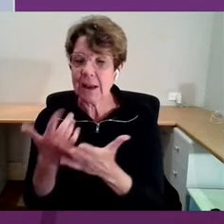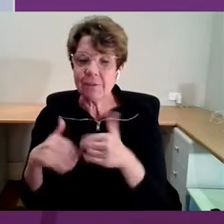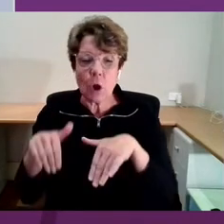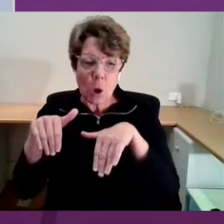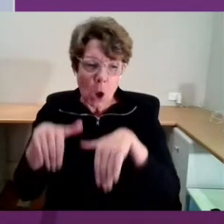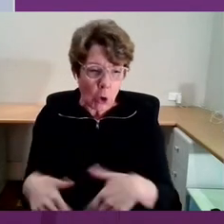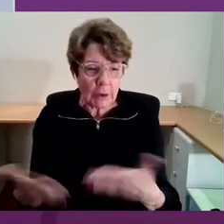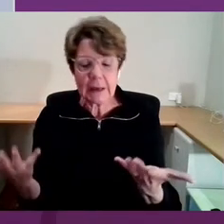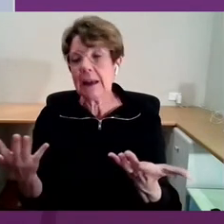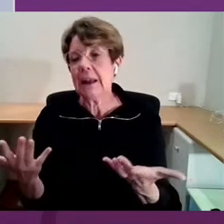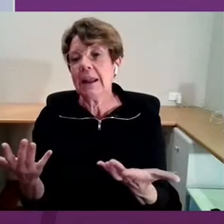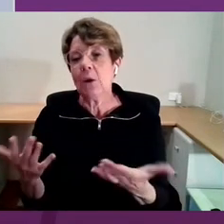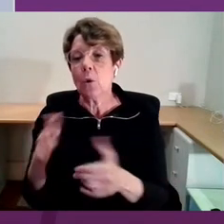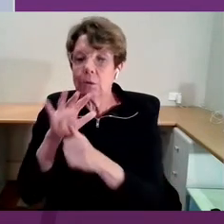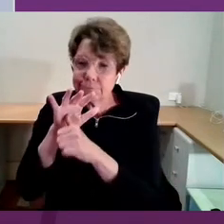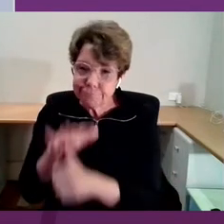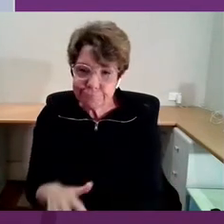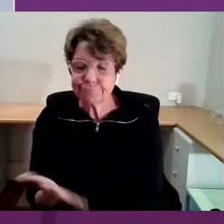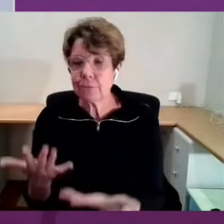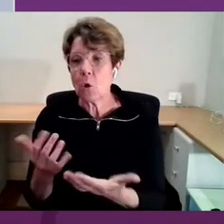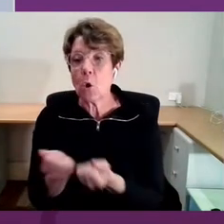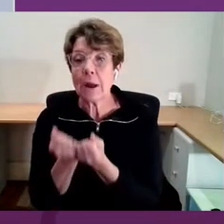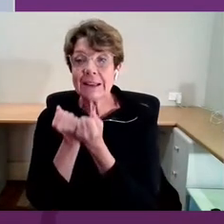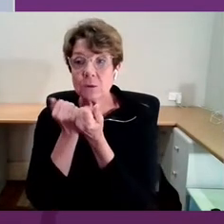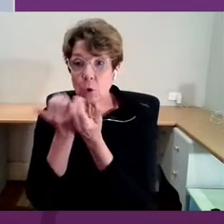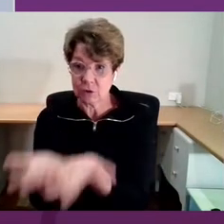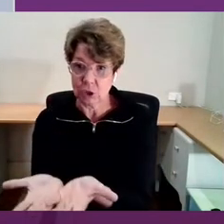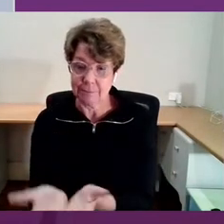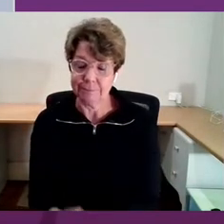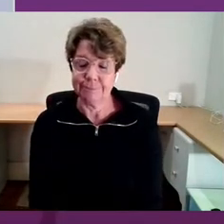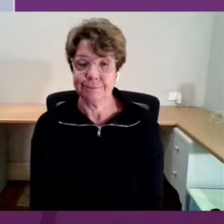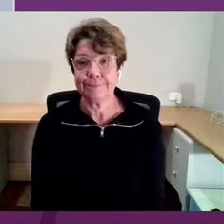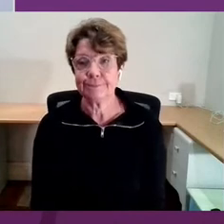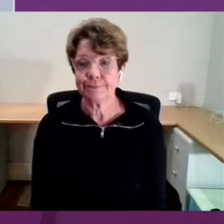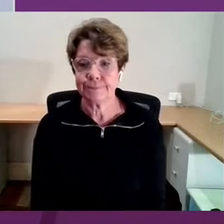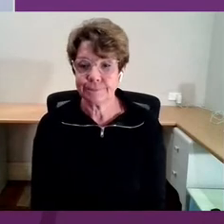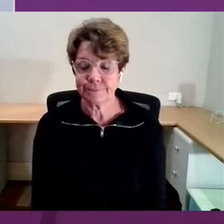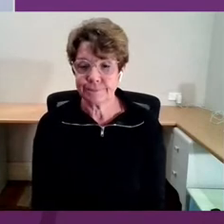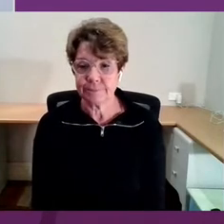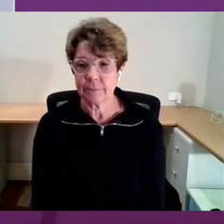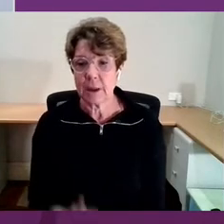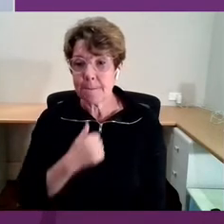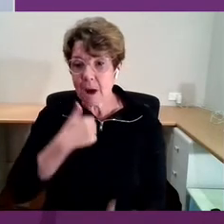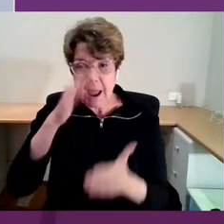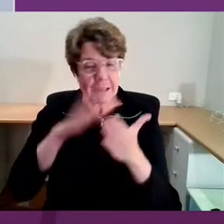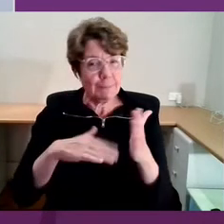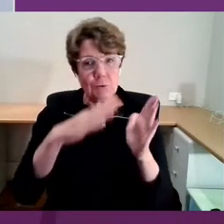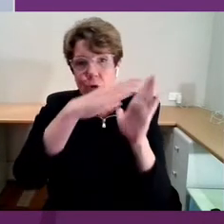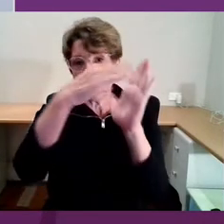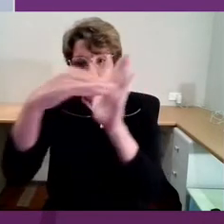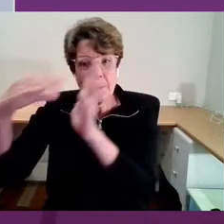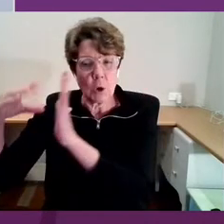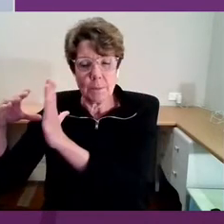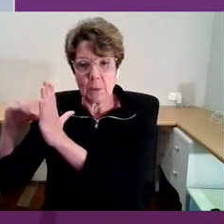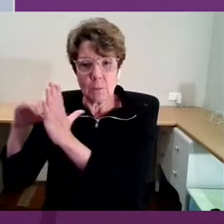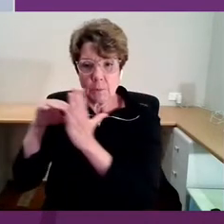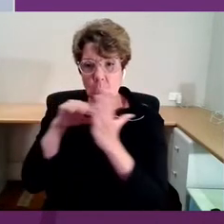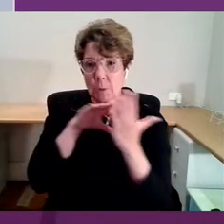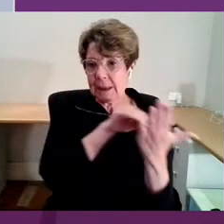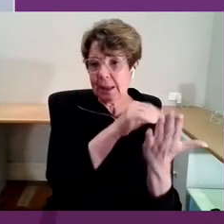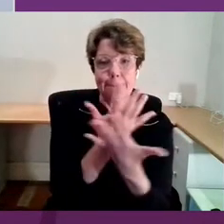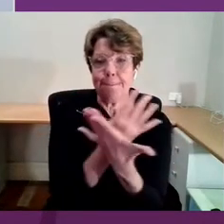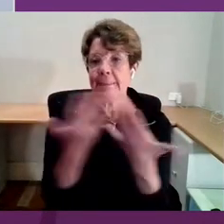and exhaustion. And I think, you know, my experience has been replicated millions and millions and millions of times.